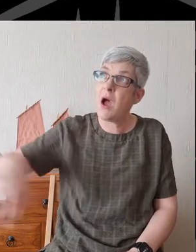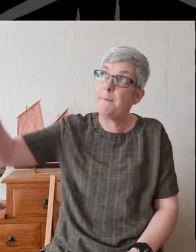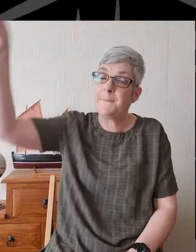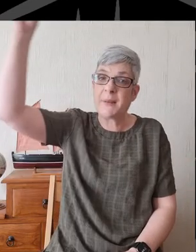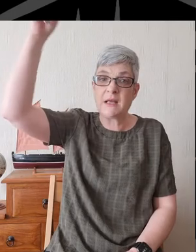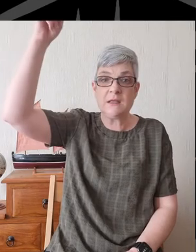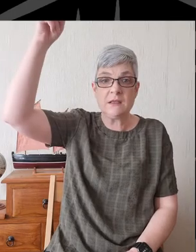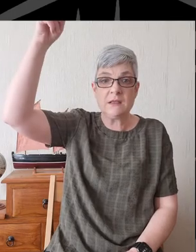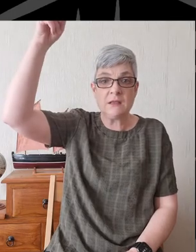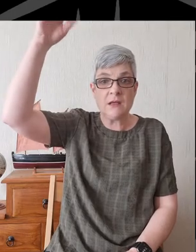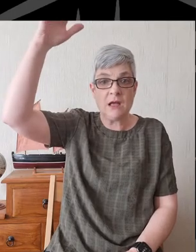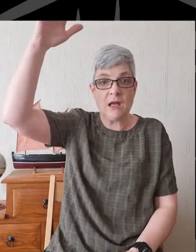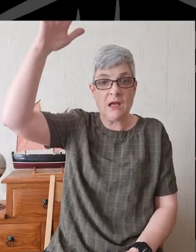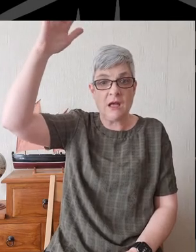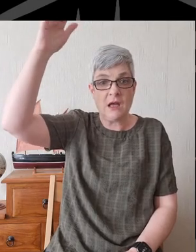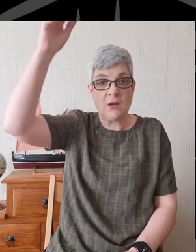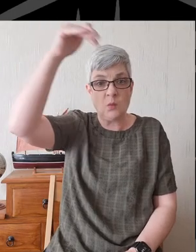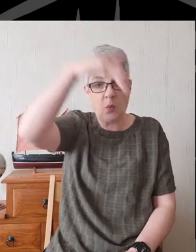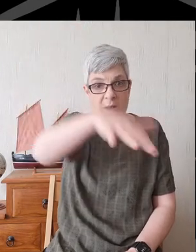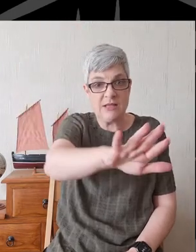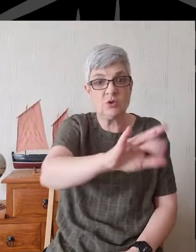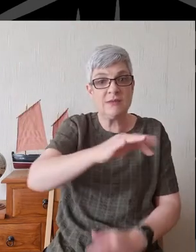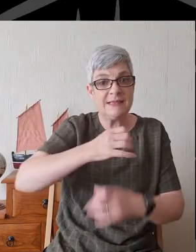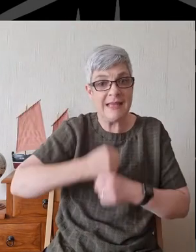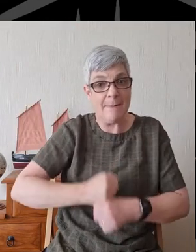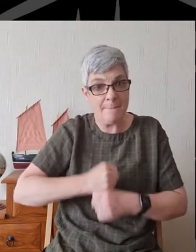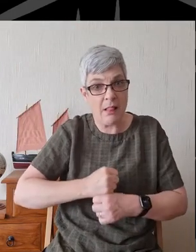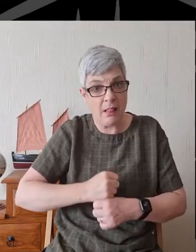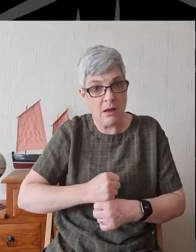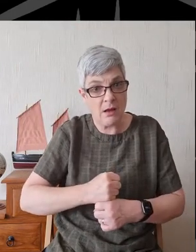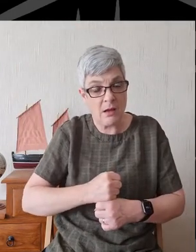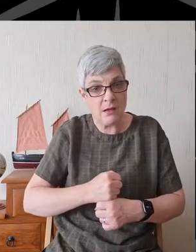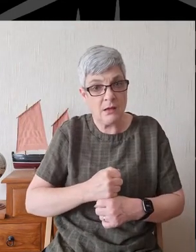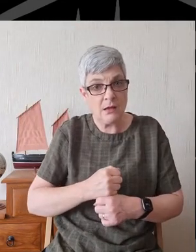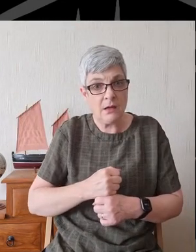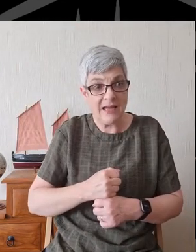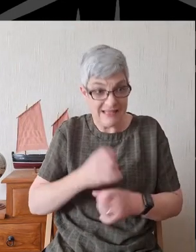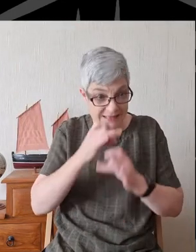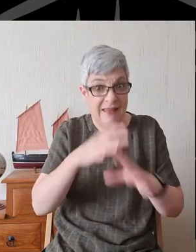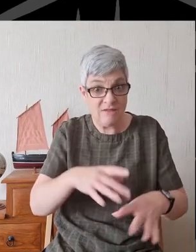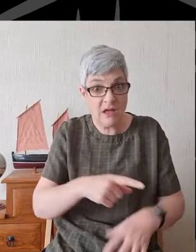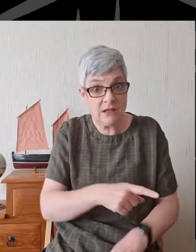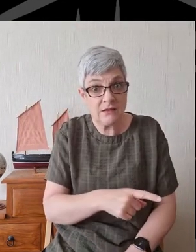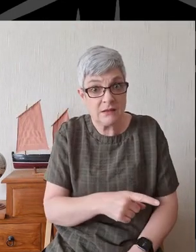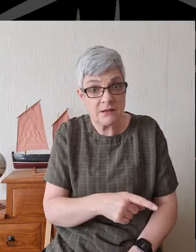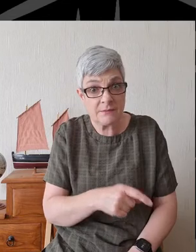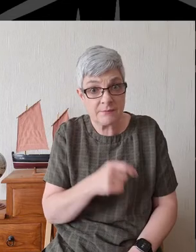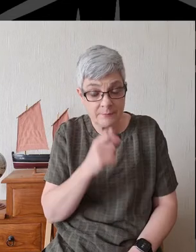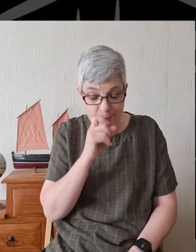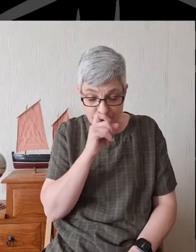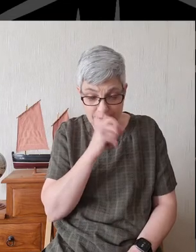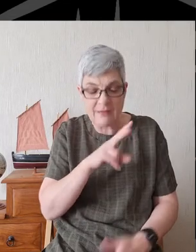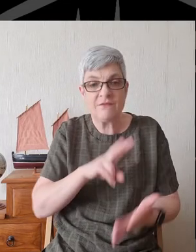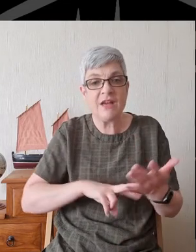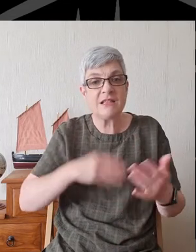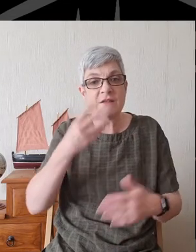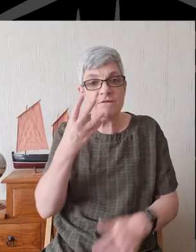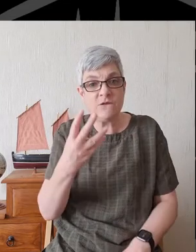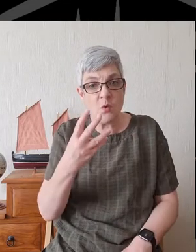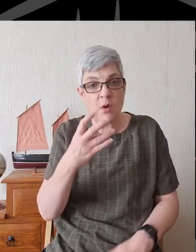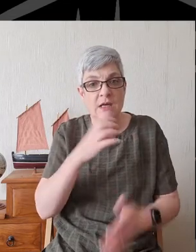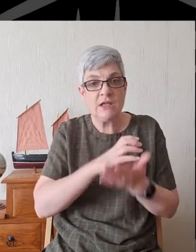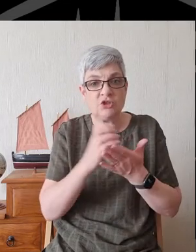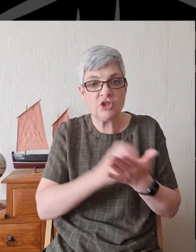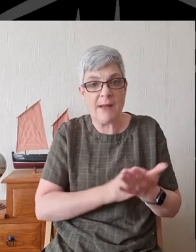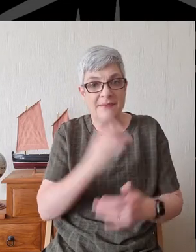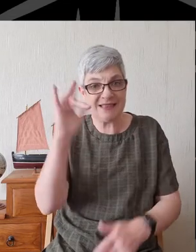and moved to the threshold of the temple. He's on the way out. He's leaving it. Verse 4 of chapter 10,